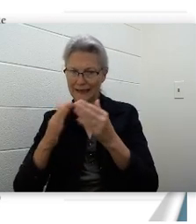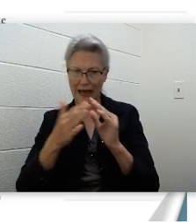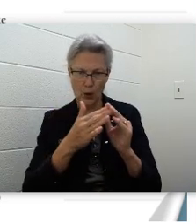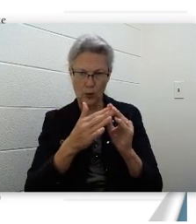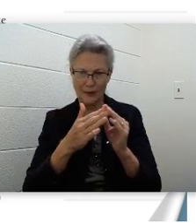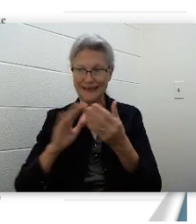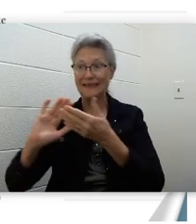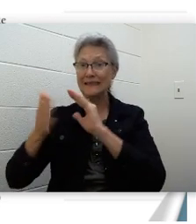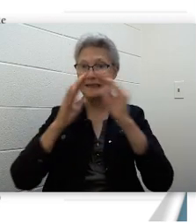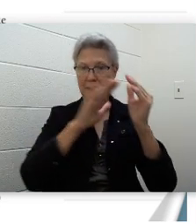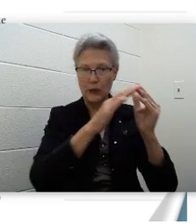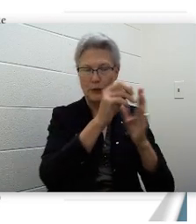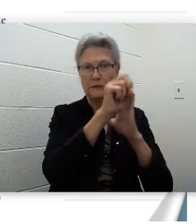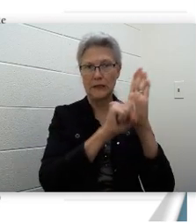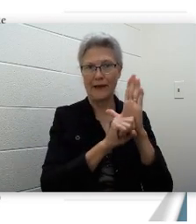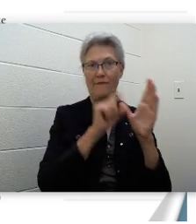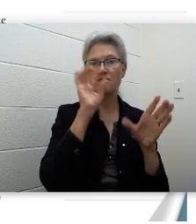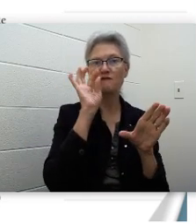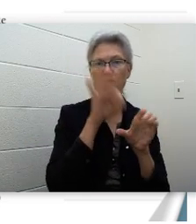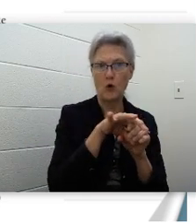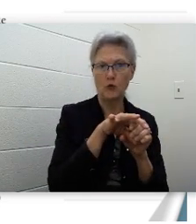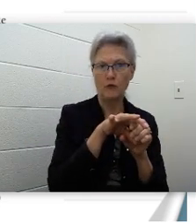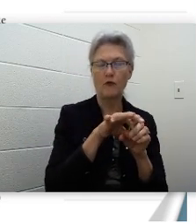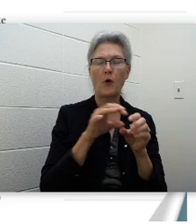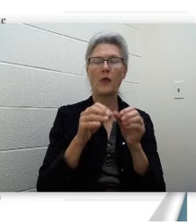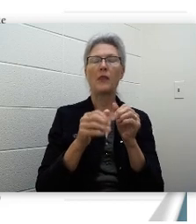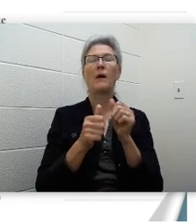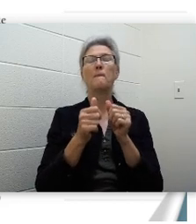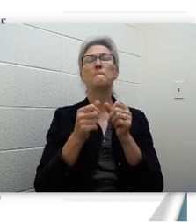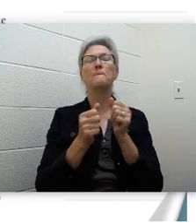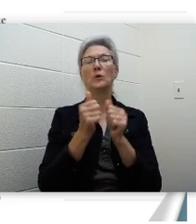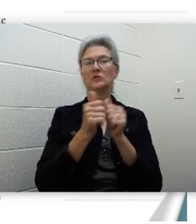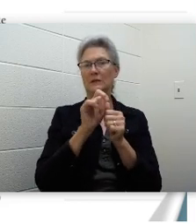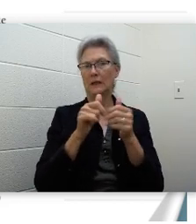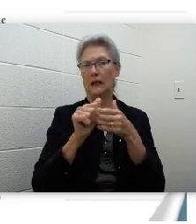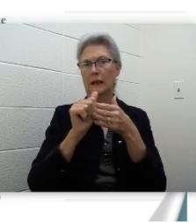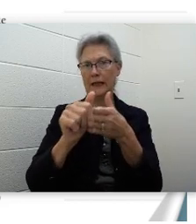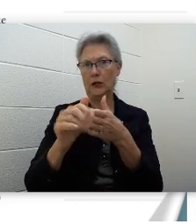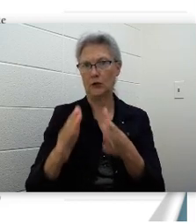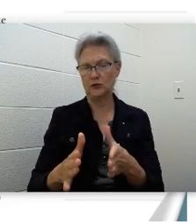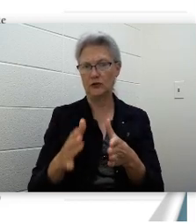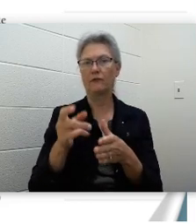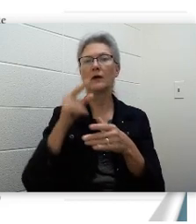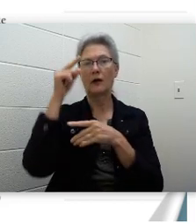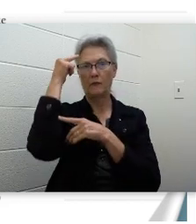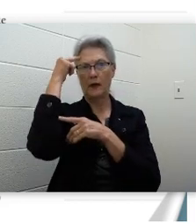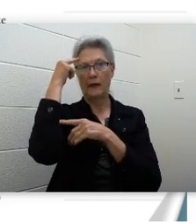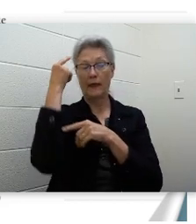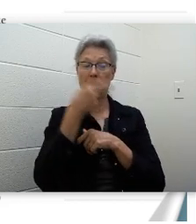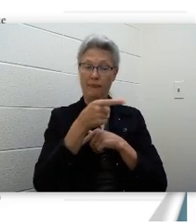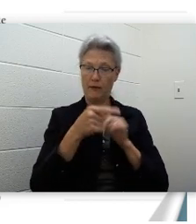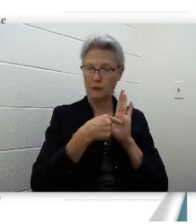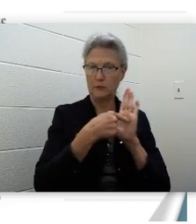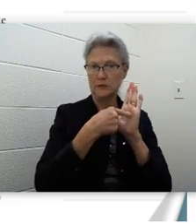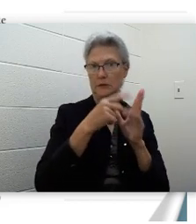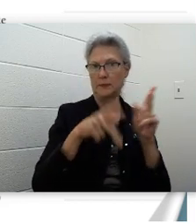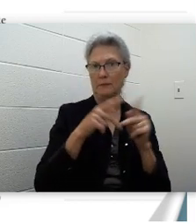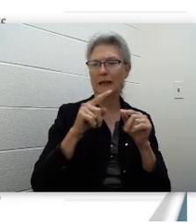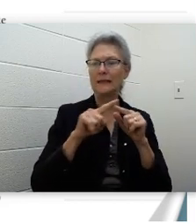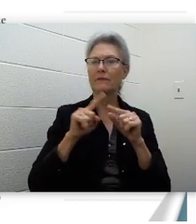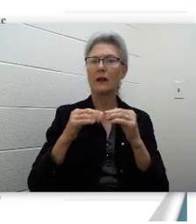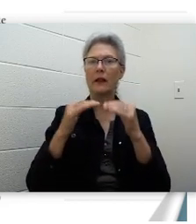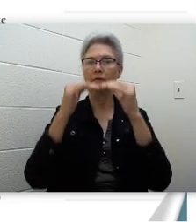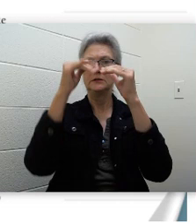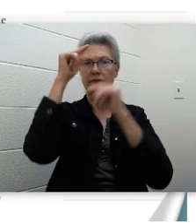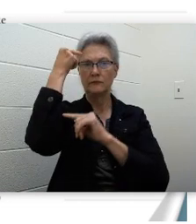city or state vote for most leading members of their government. These members represent the people at the different levels of